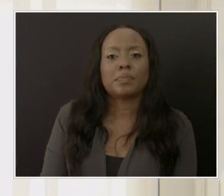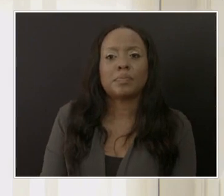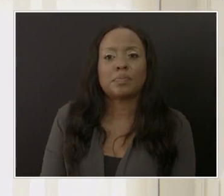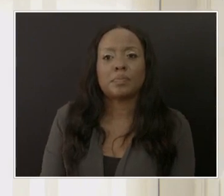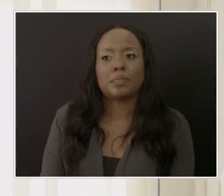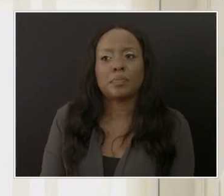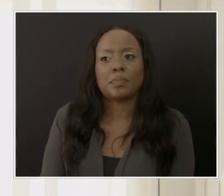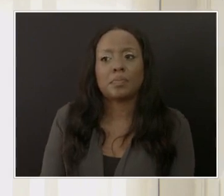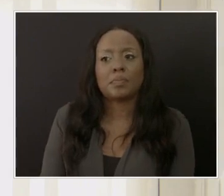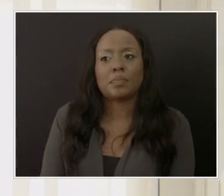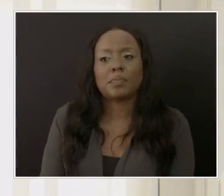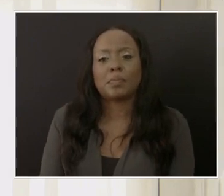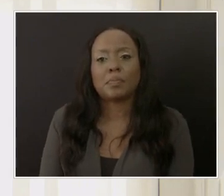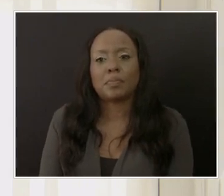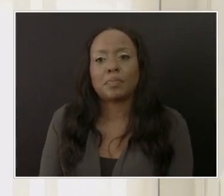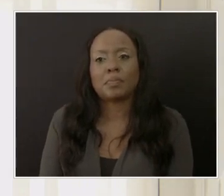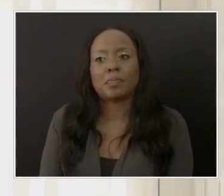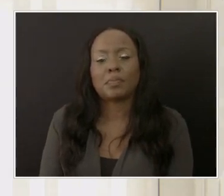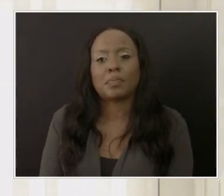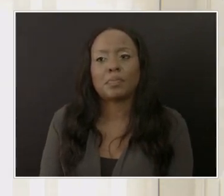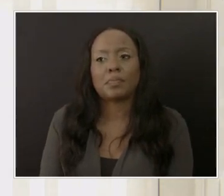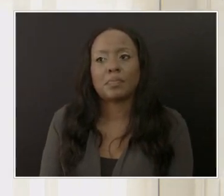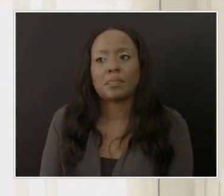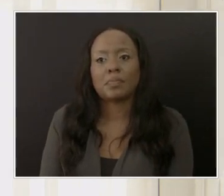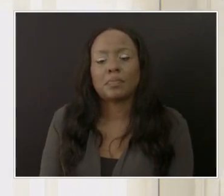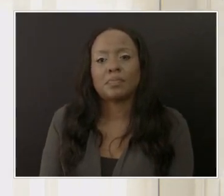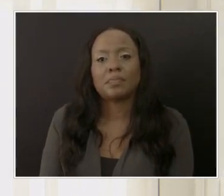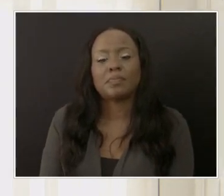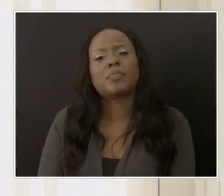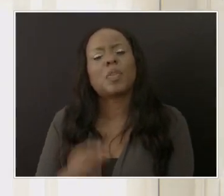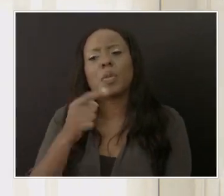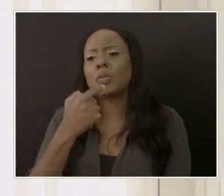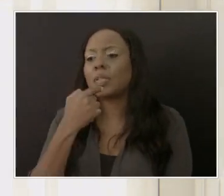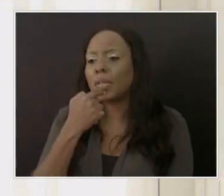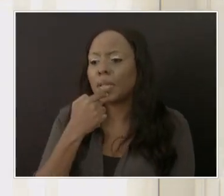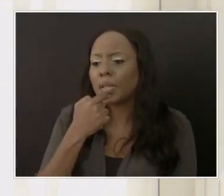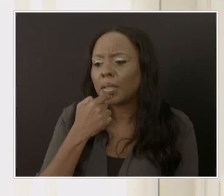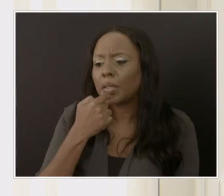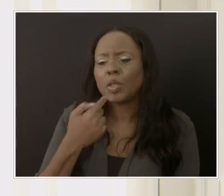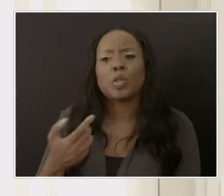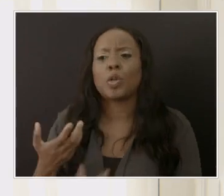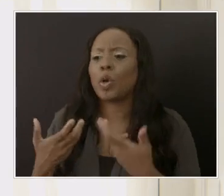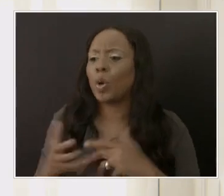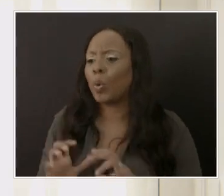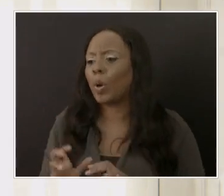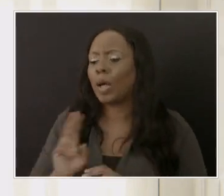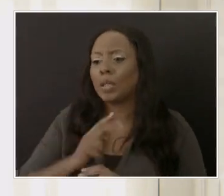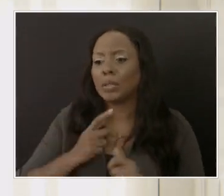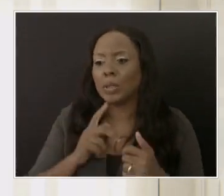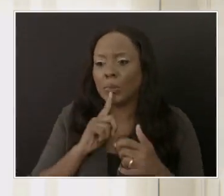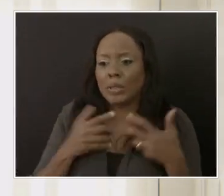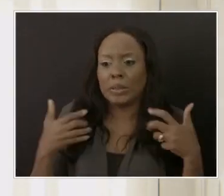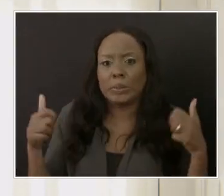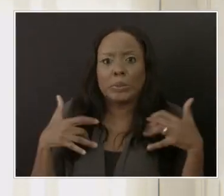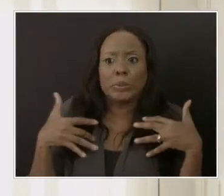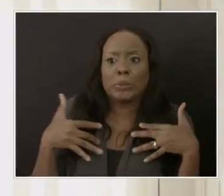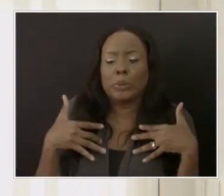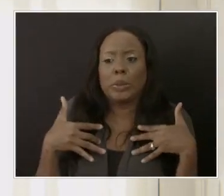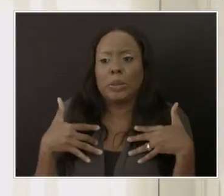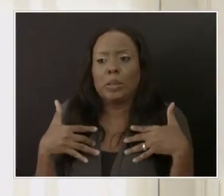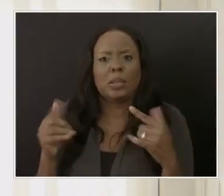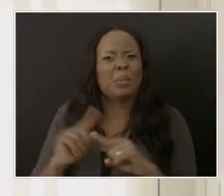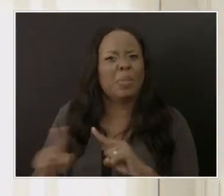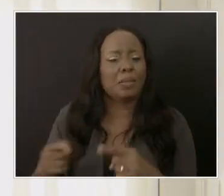to panic and, you know, just take it easy, but that's a little difficult when we see that countries five times our